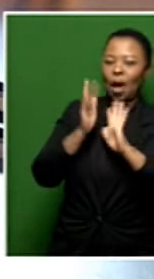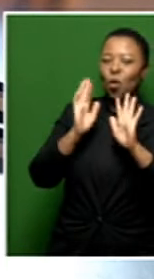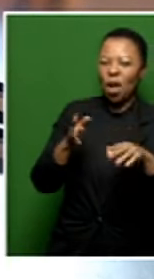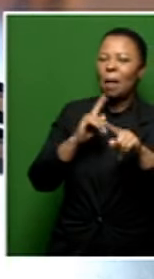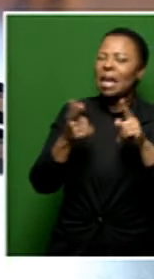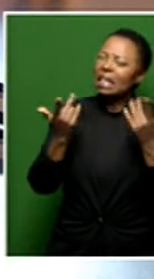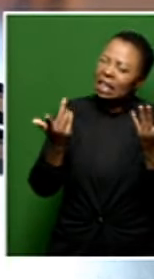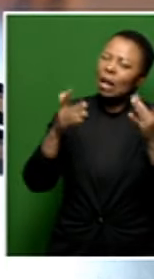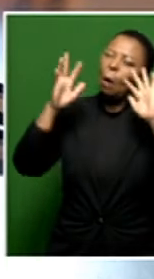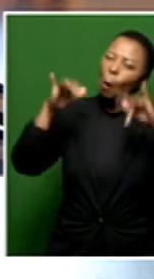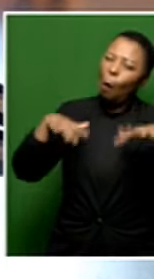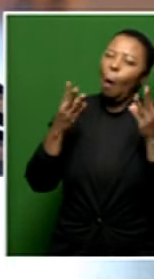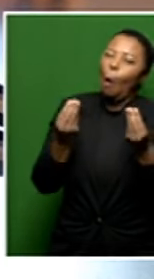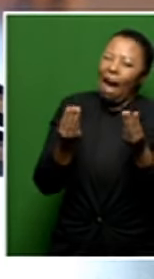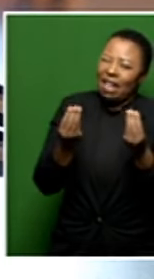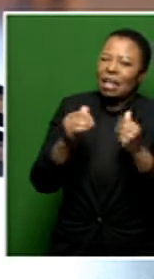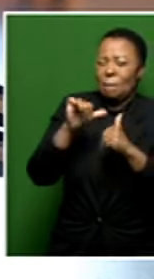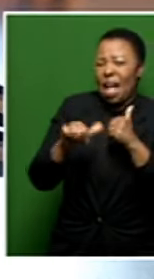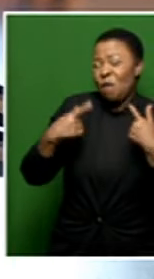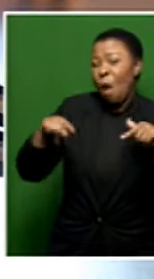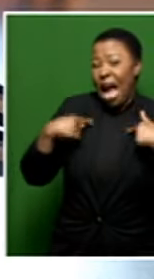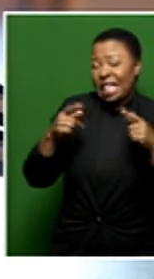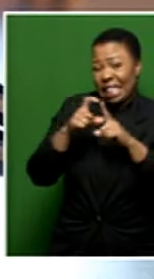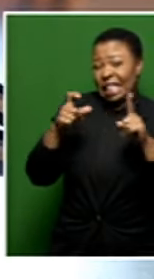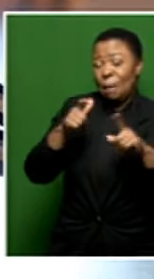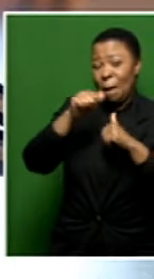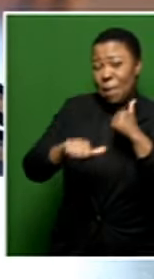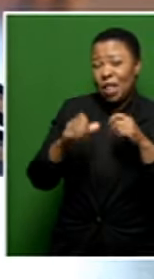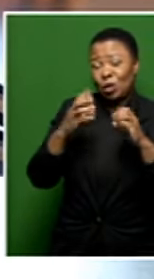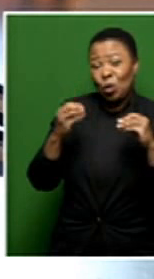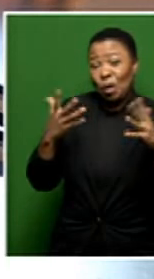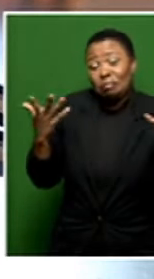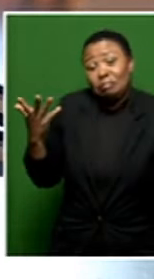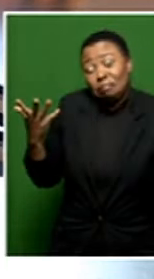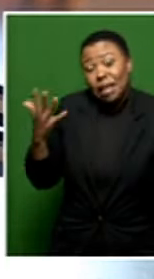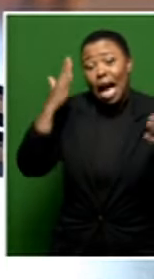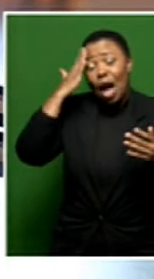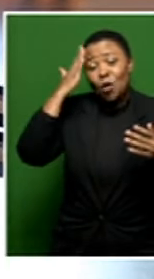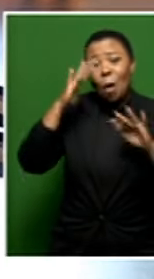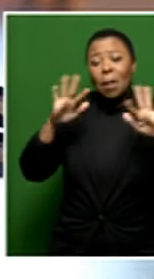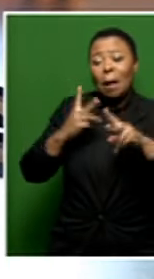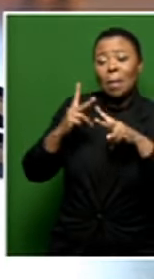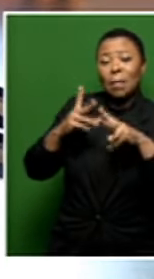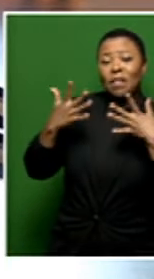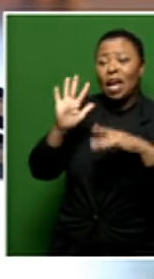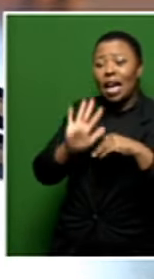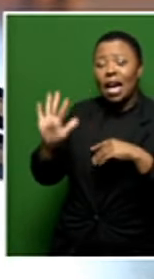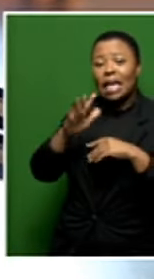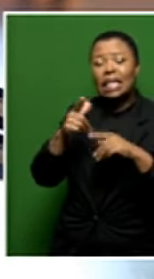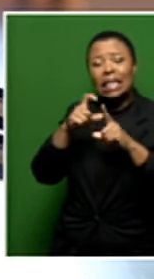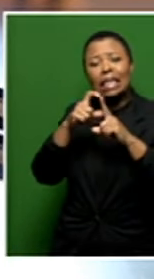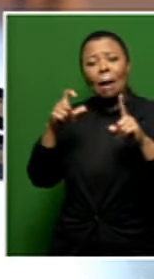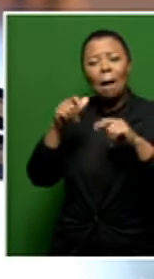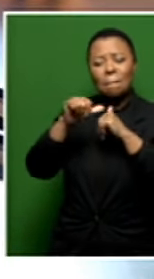it has been a rainy and wet month for us here in the December month so yeah I know a lot of people have been planning around the December